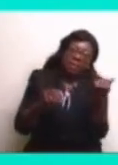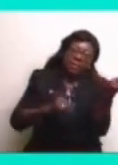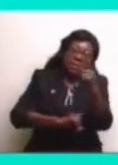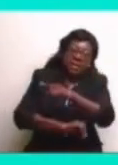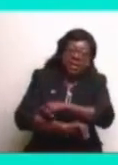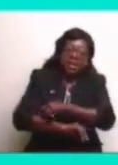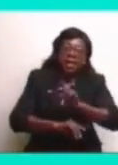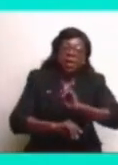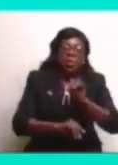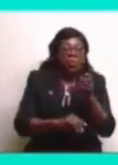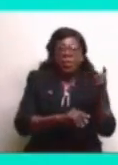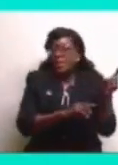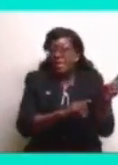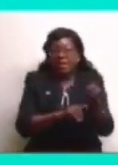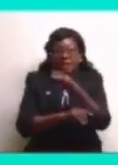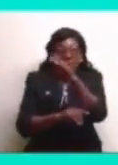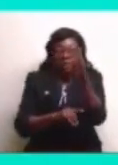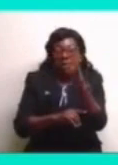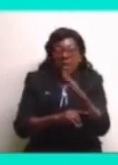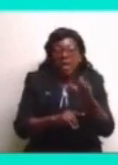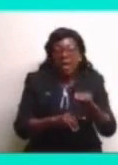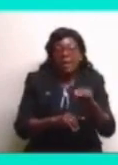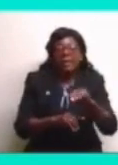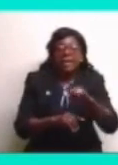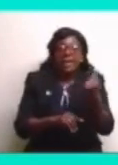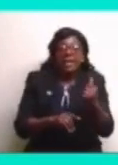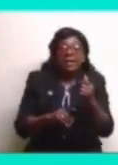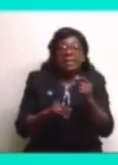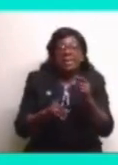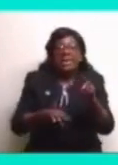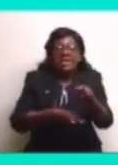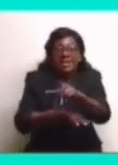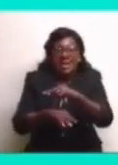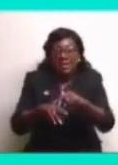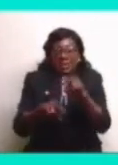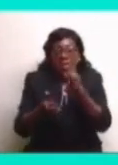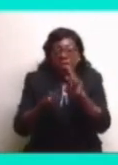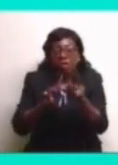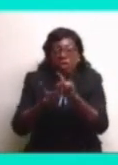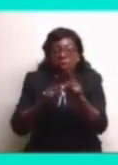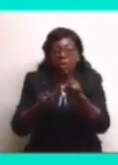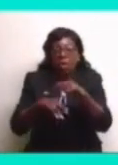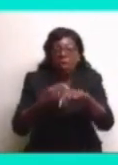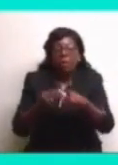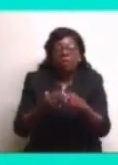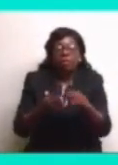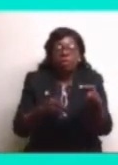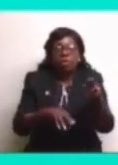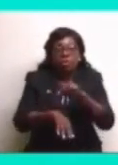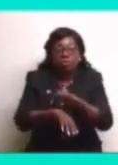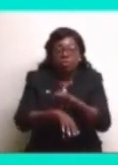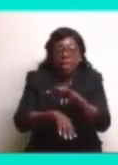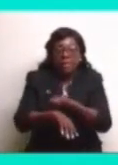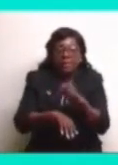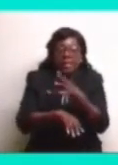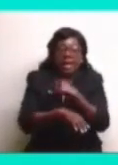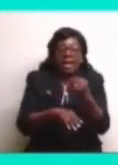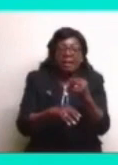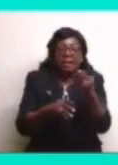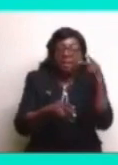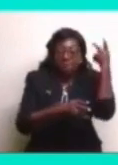had any kind of national discussion on this issue of race in our politics, where it is, and how it defines itself.